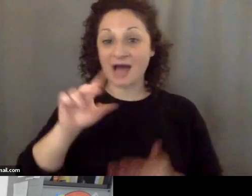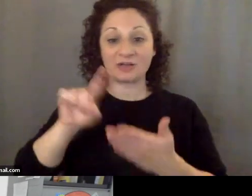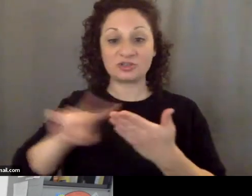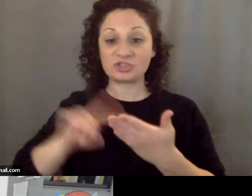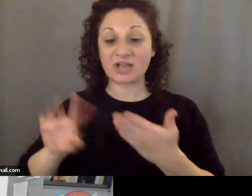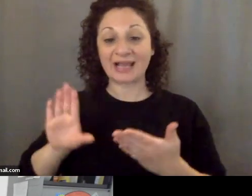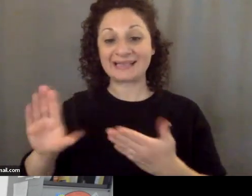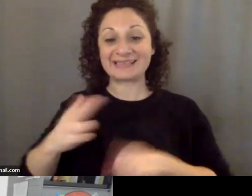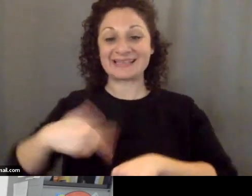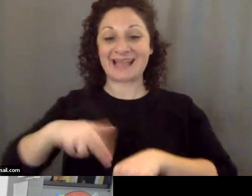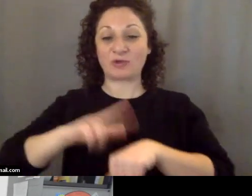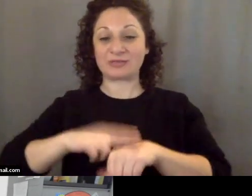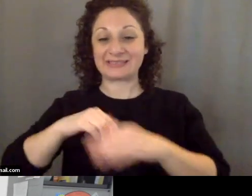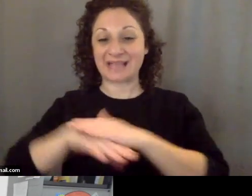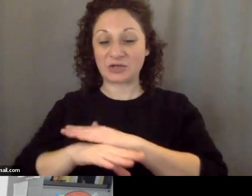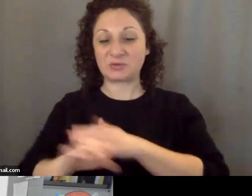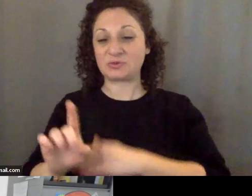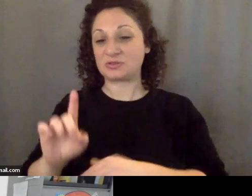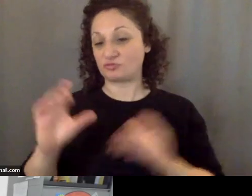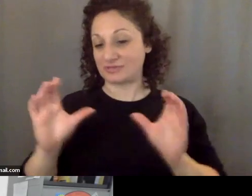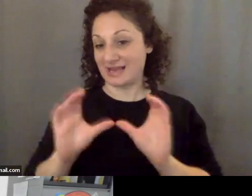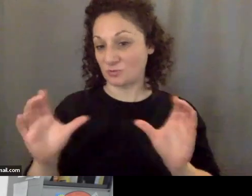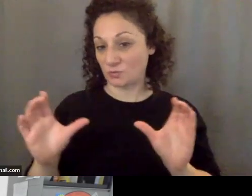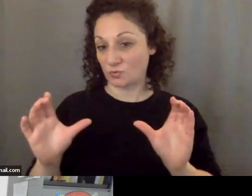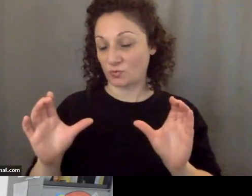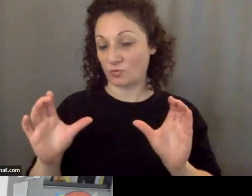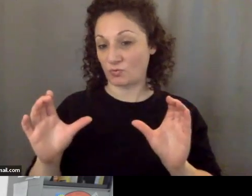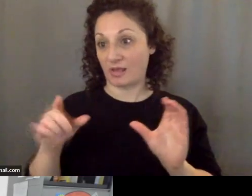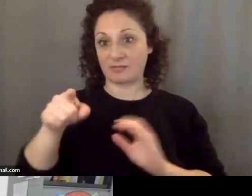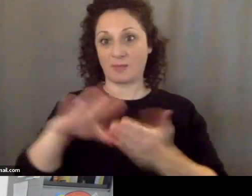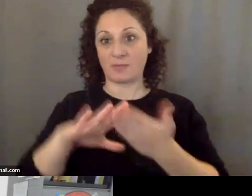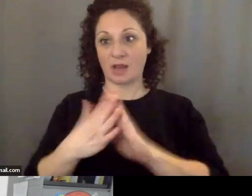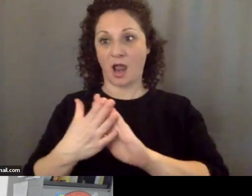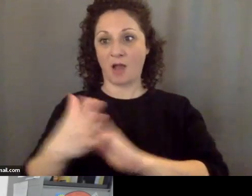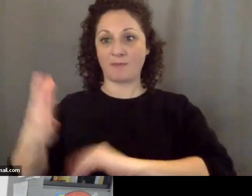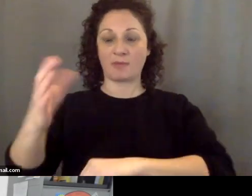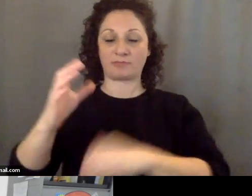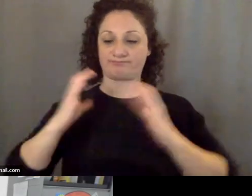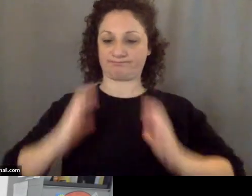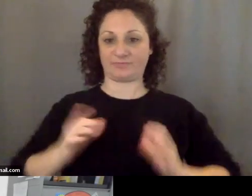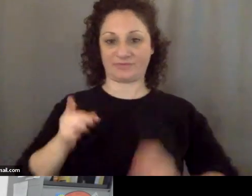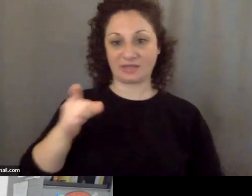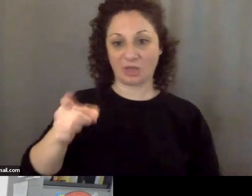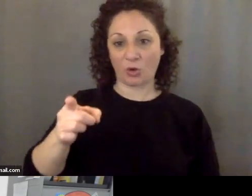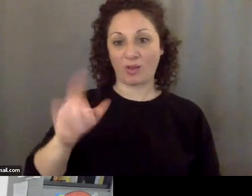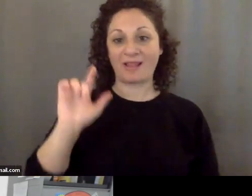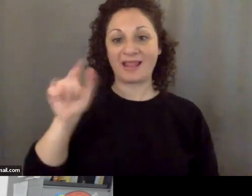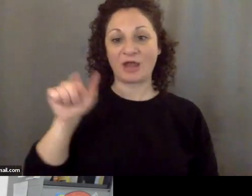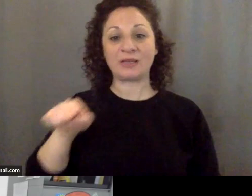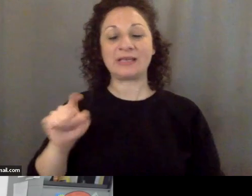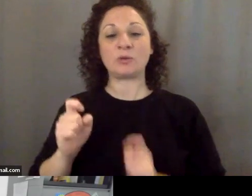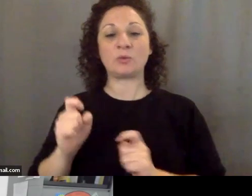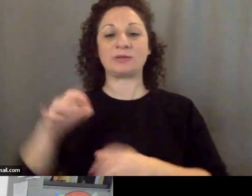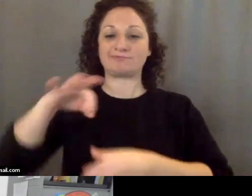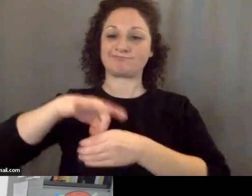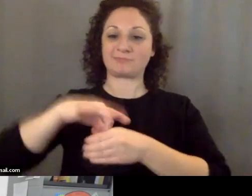credentials and he was later elected to parliament where he was given high level security